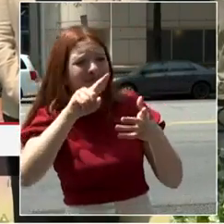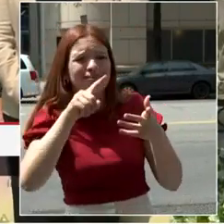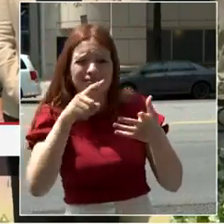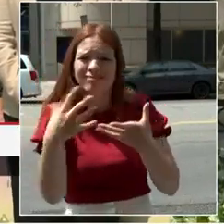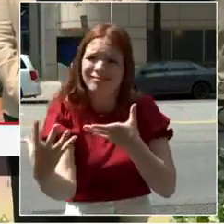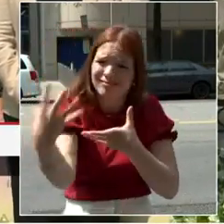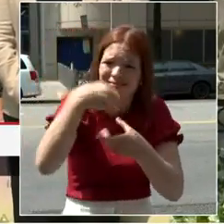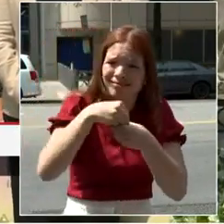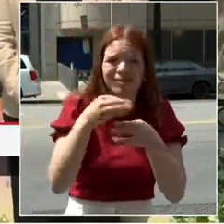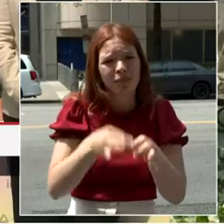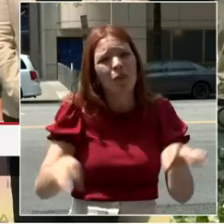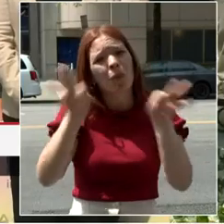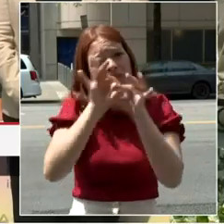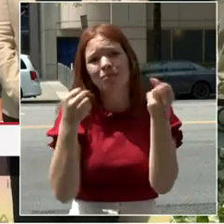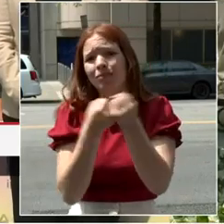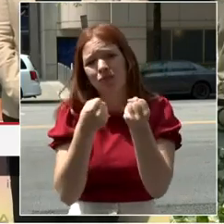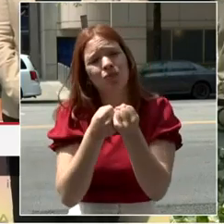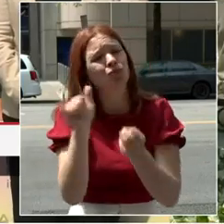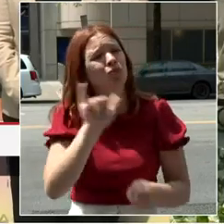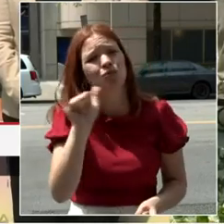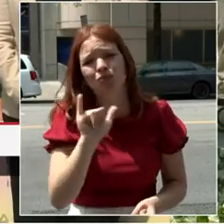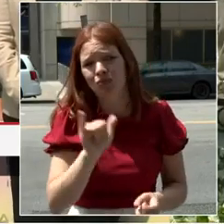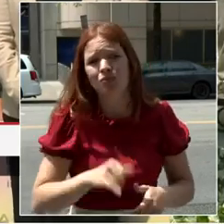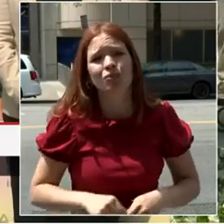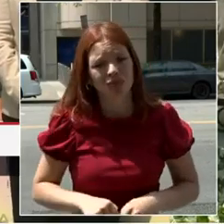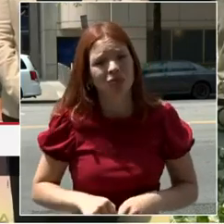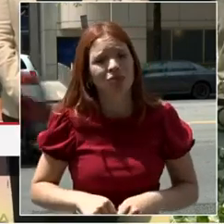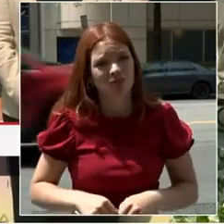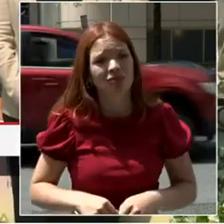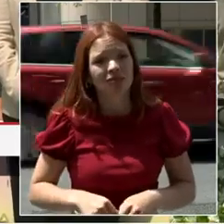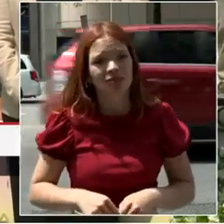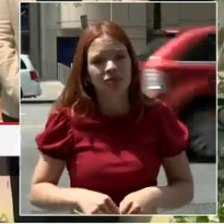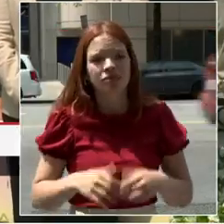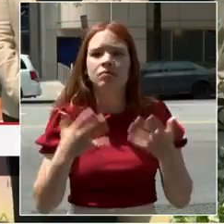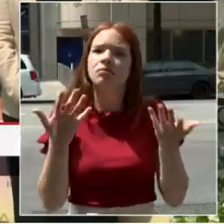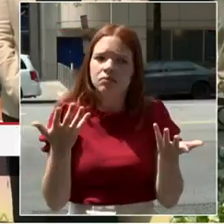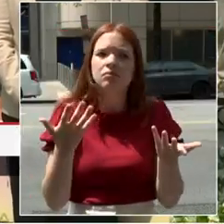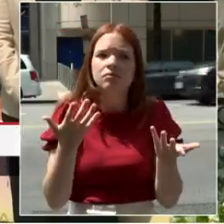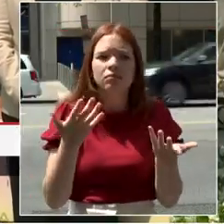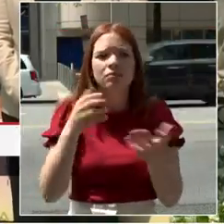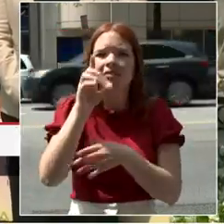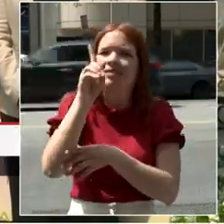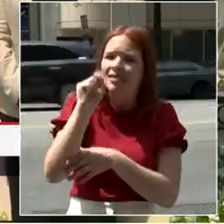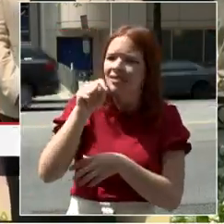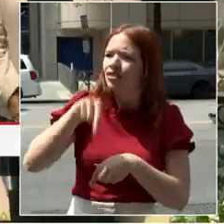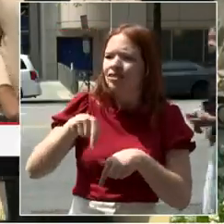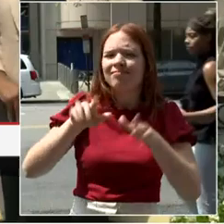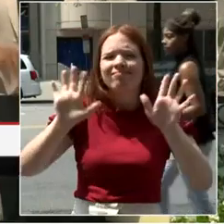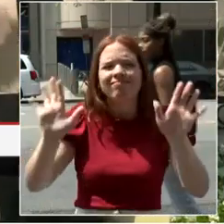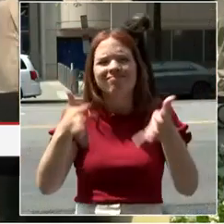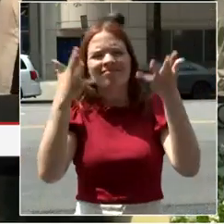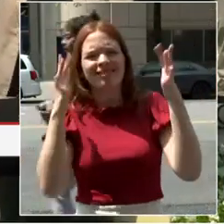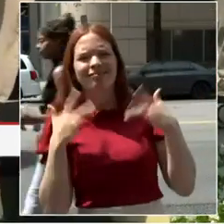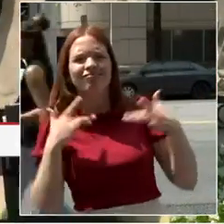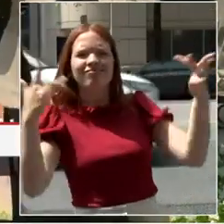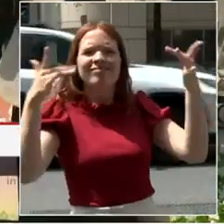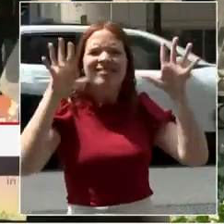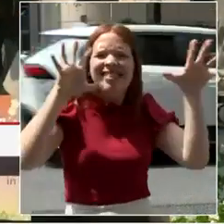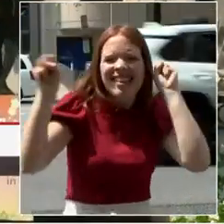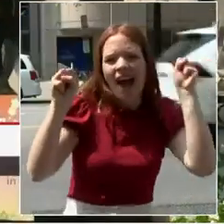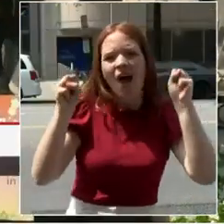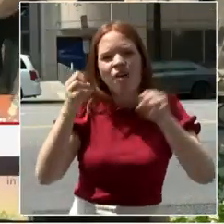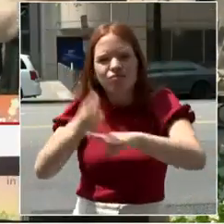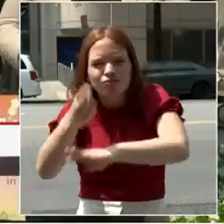the energy that's needed to make sure that we're supporting the revitalization of downtown. I know you all want it. I think you all are starting to see it already.